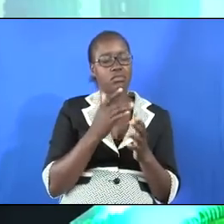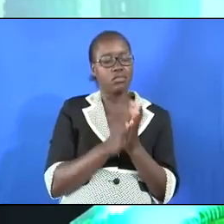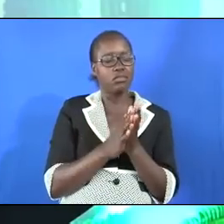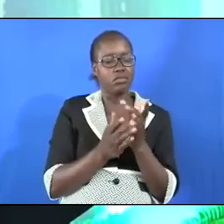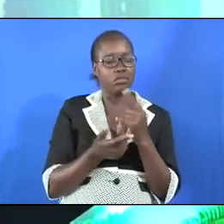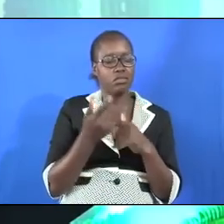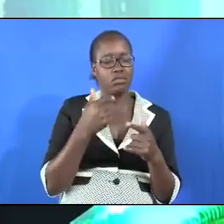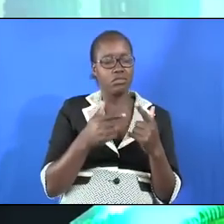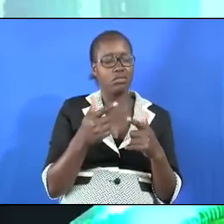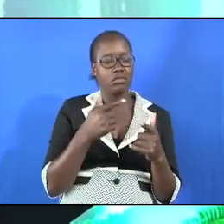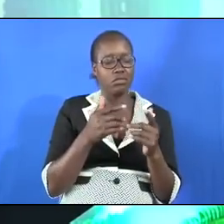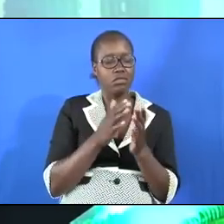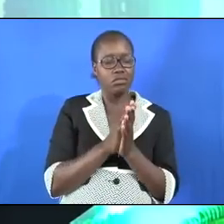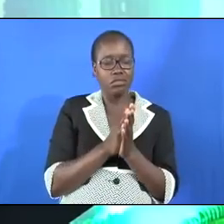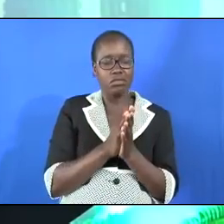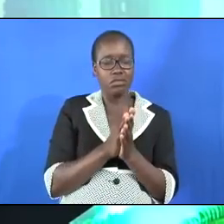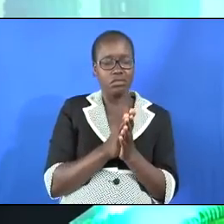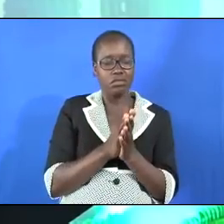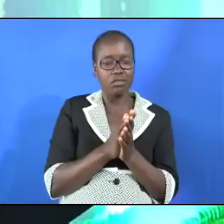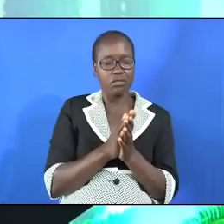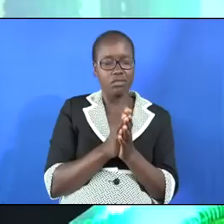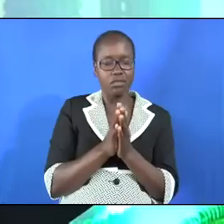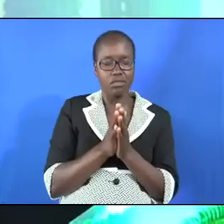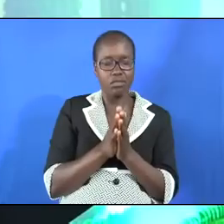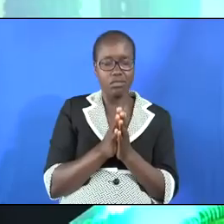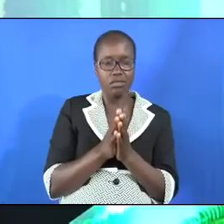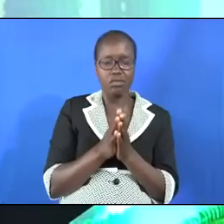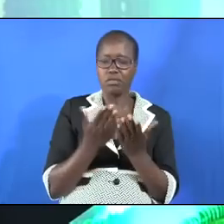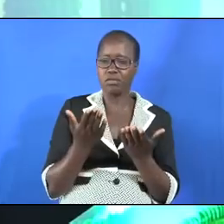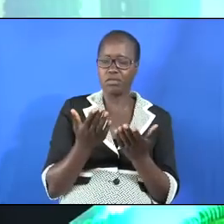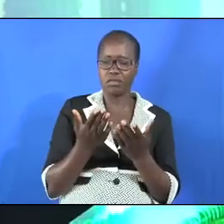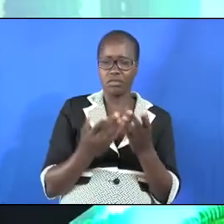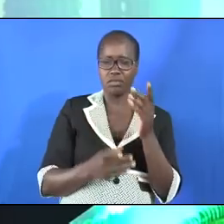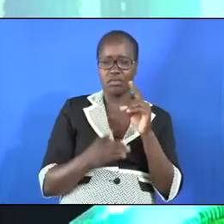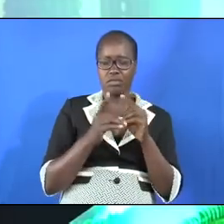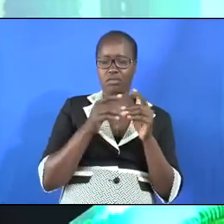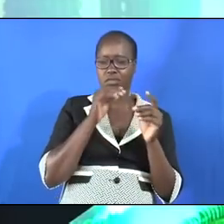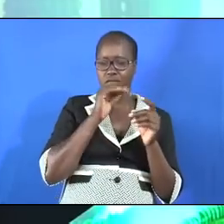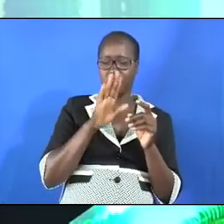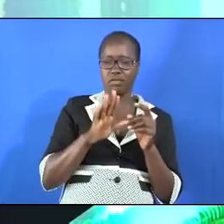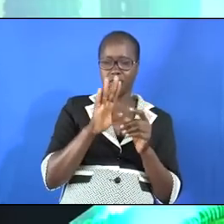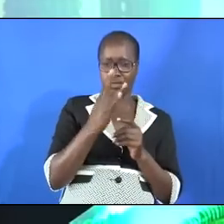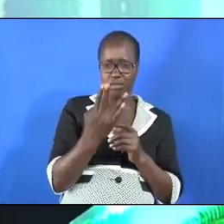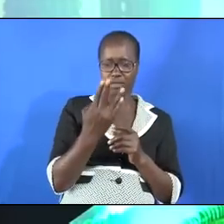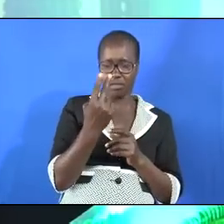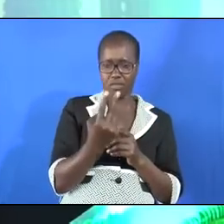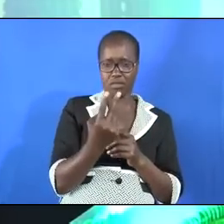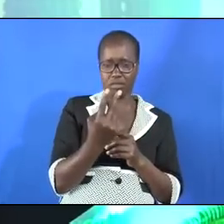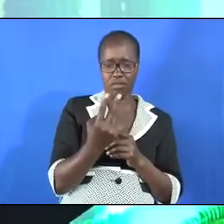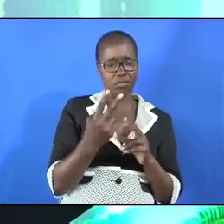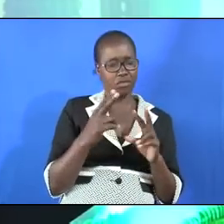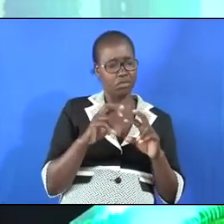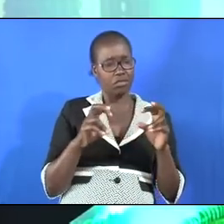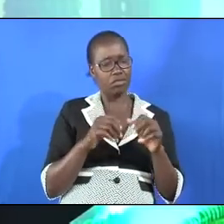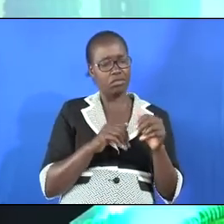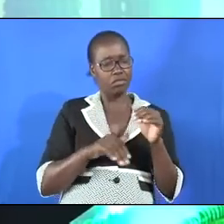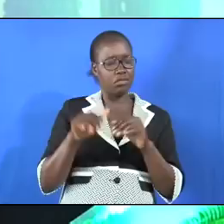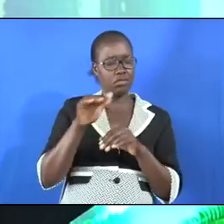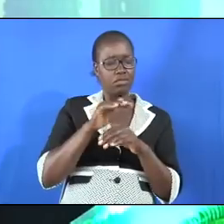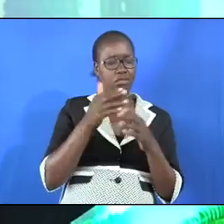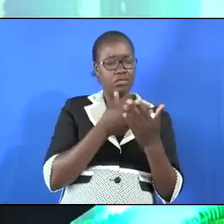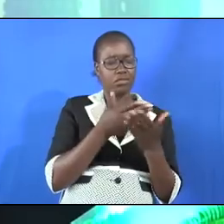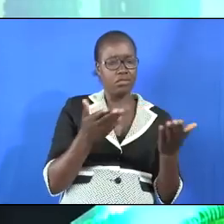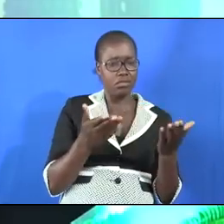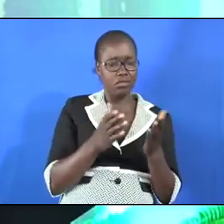and he cursed those boys 42 of them research about these